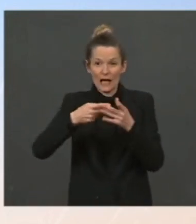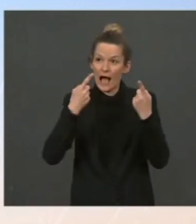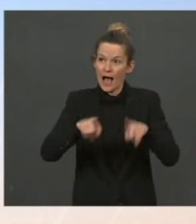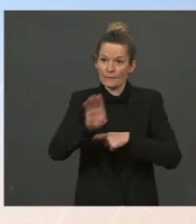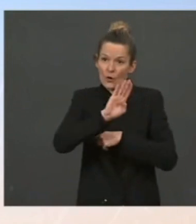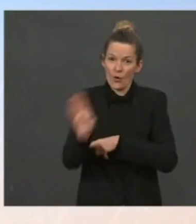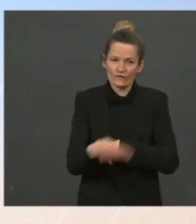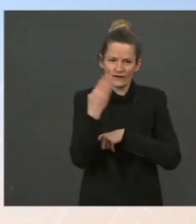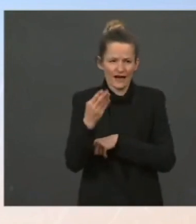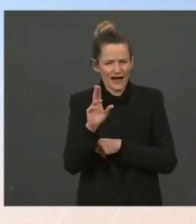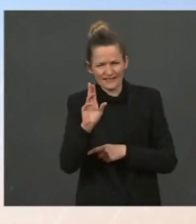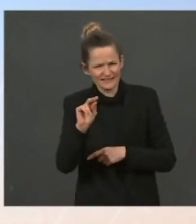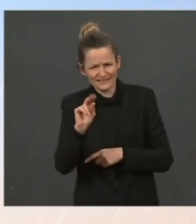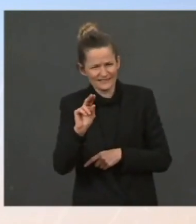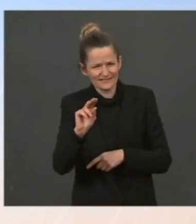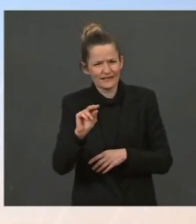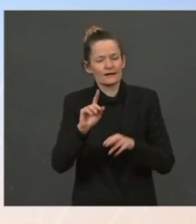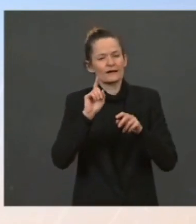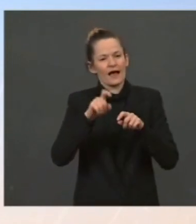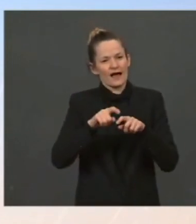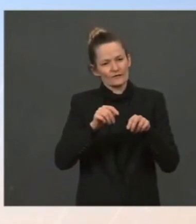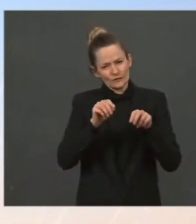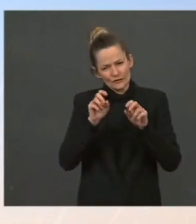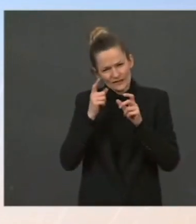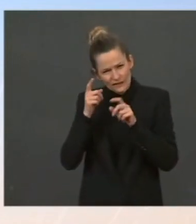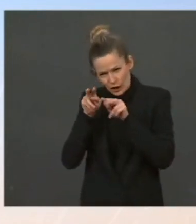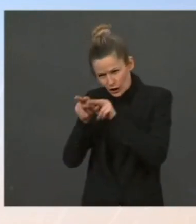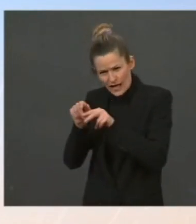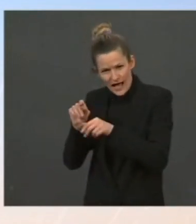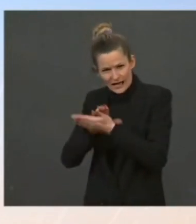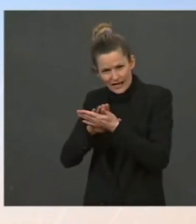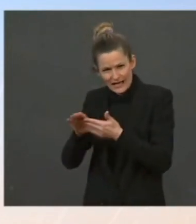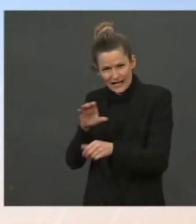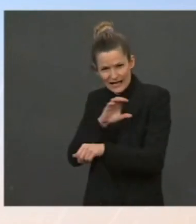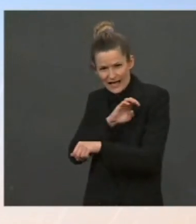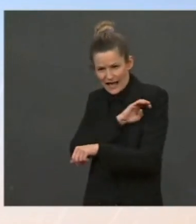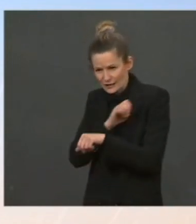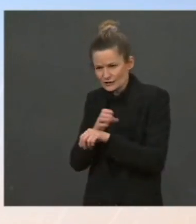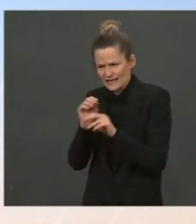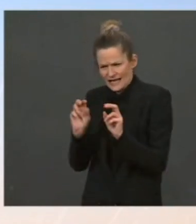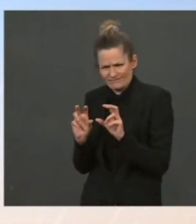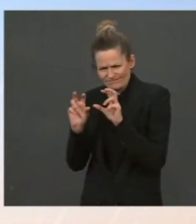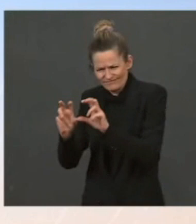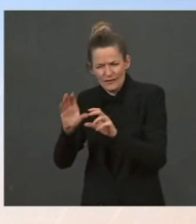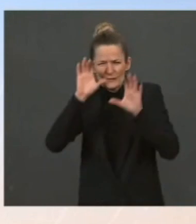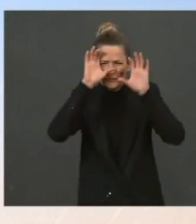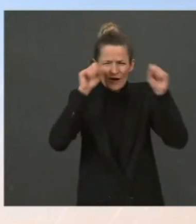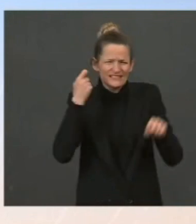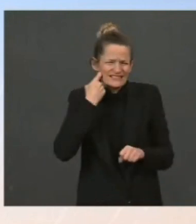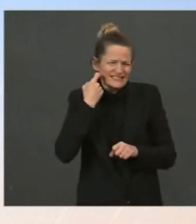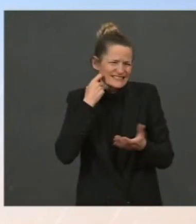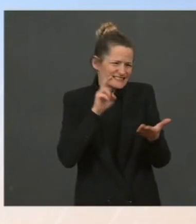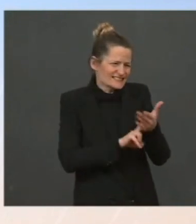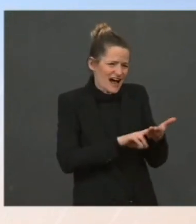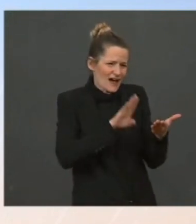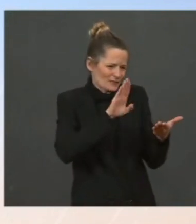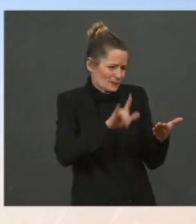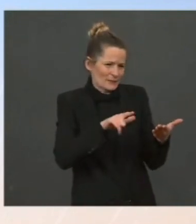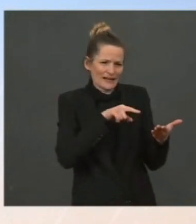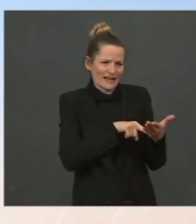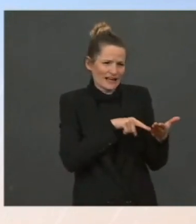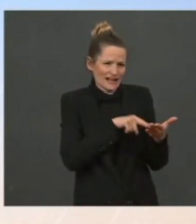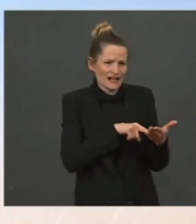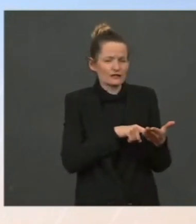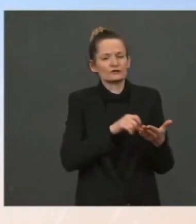investment necessary. The president just signed the bill. So this is a short-term strategy to make sure that people are not hurting.